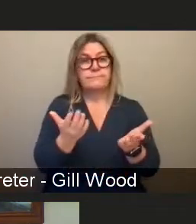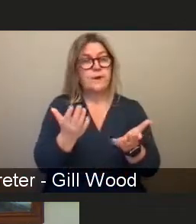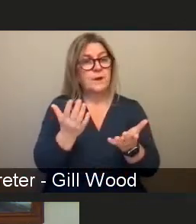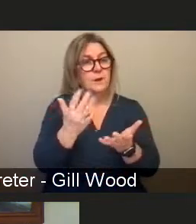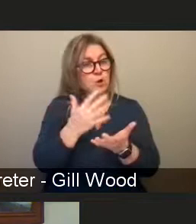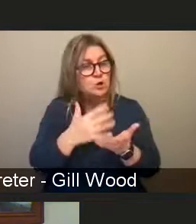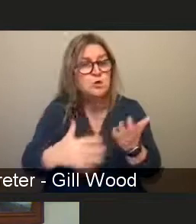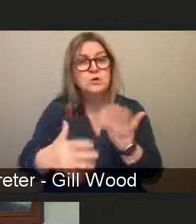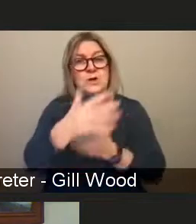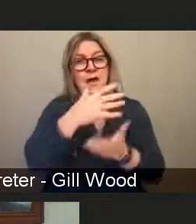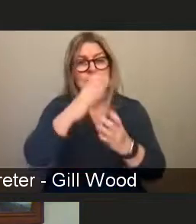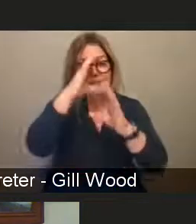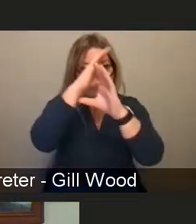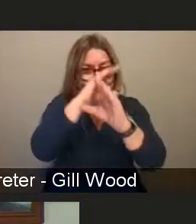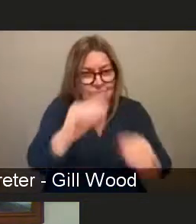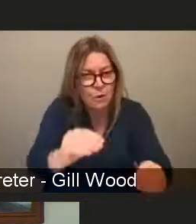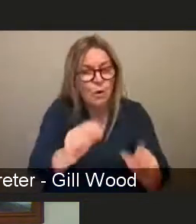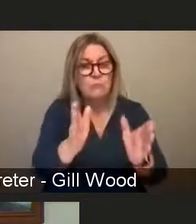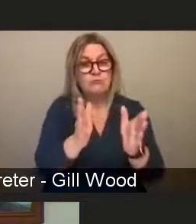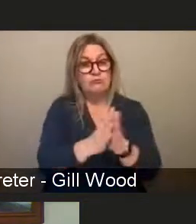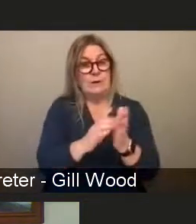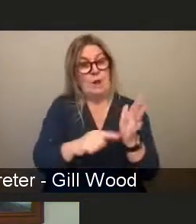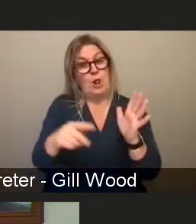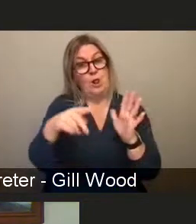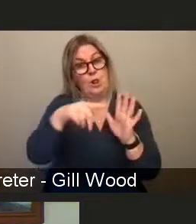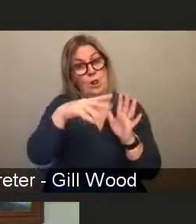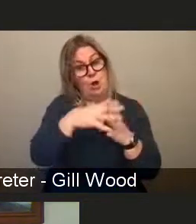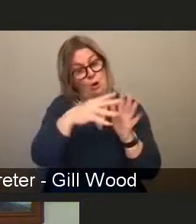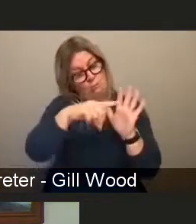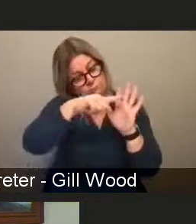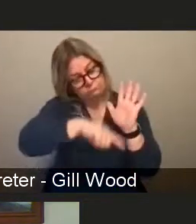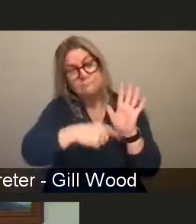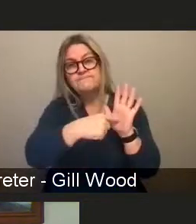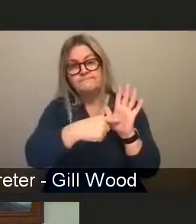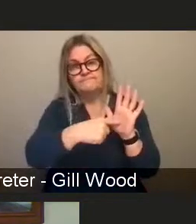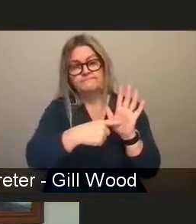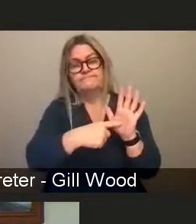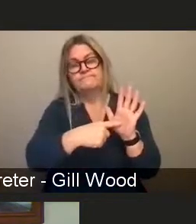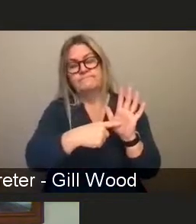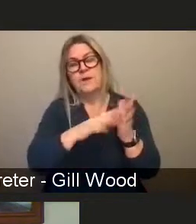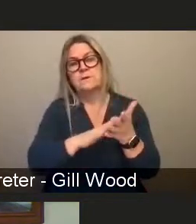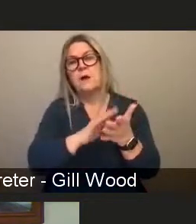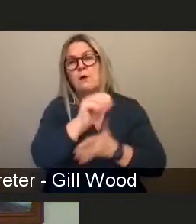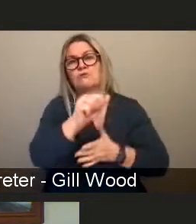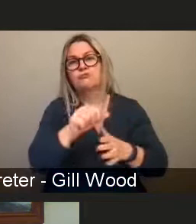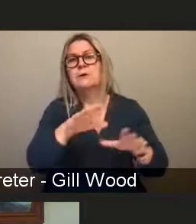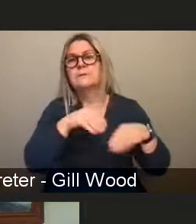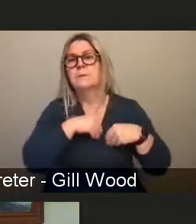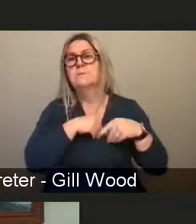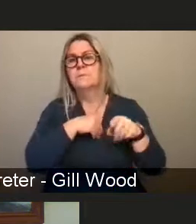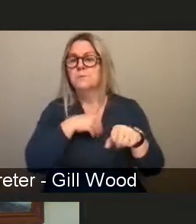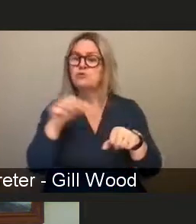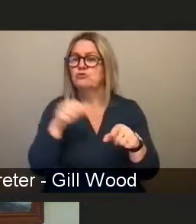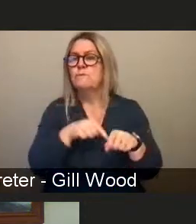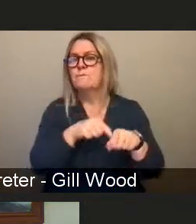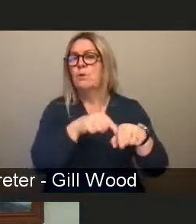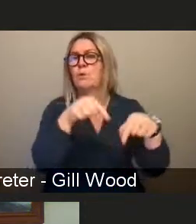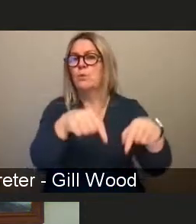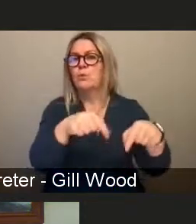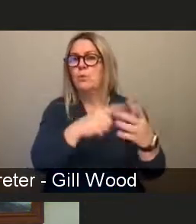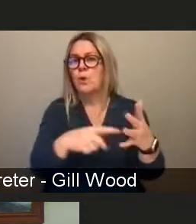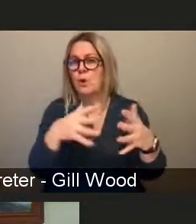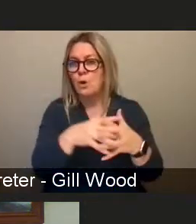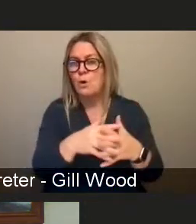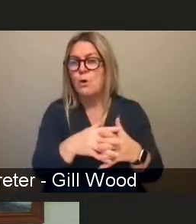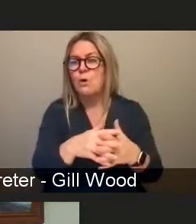and legally acceptable um i think that uh there are no good laws on